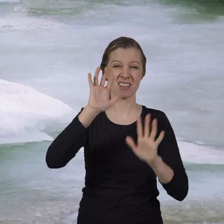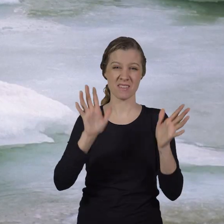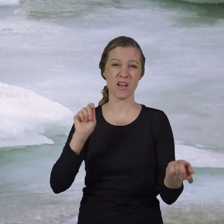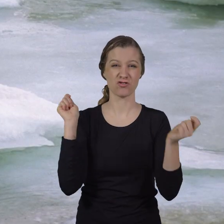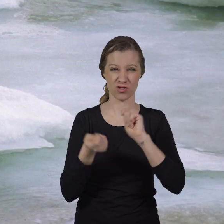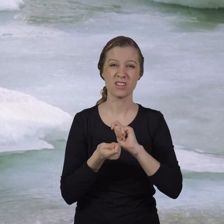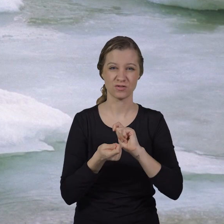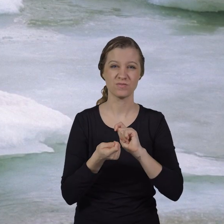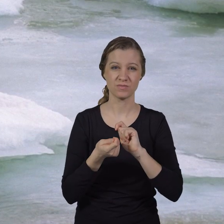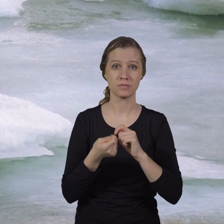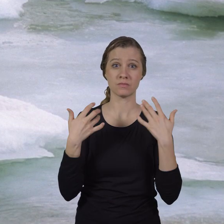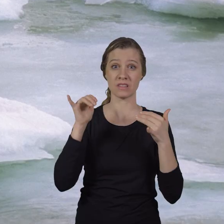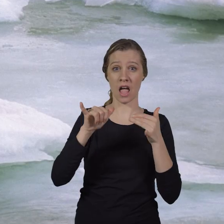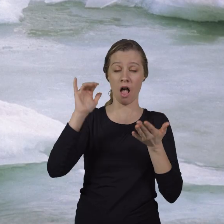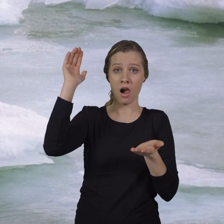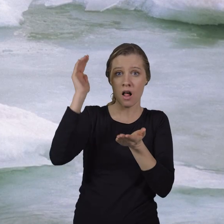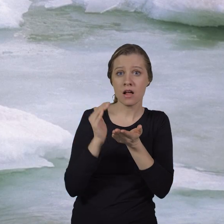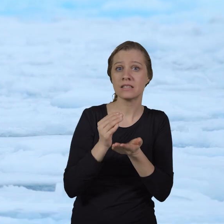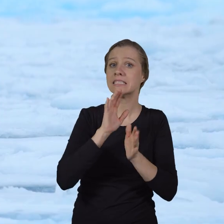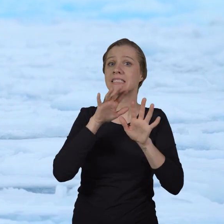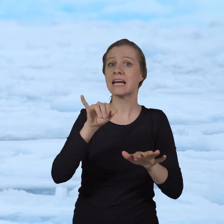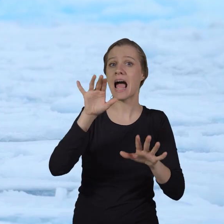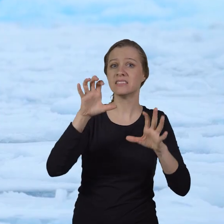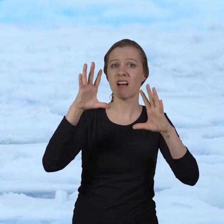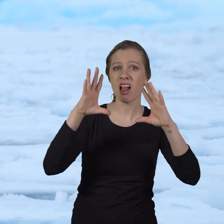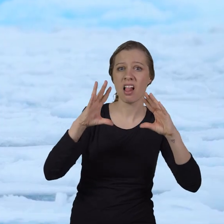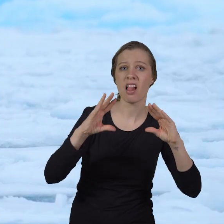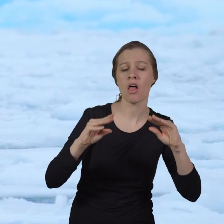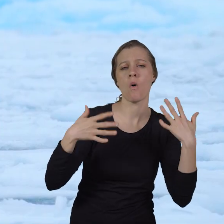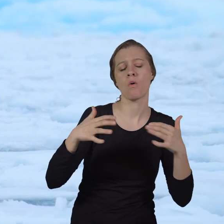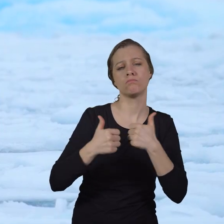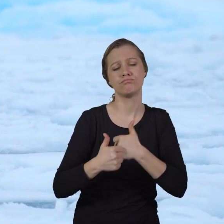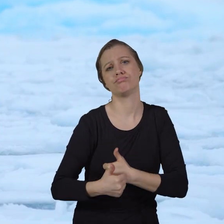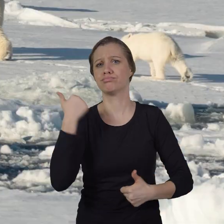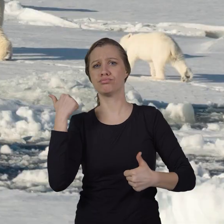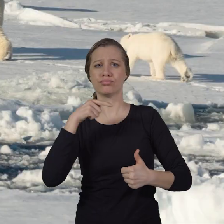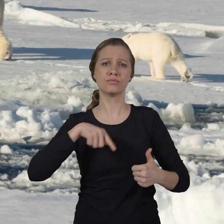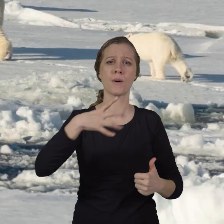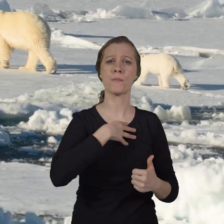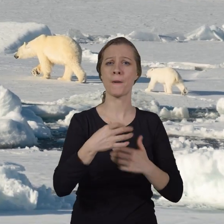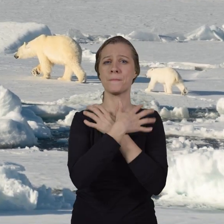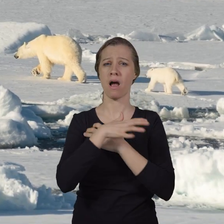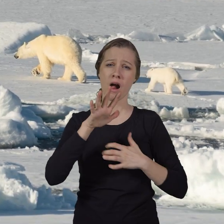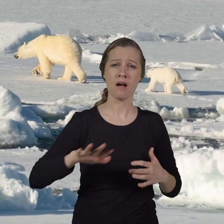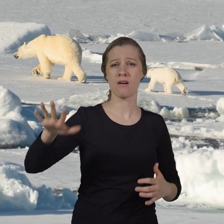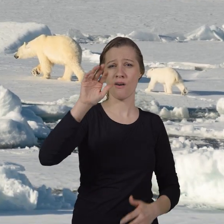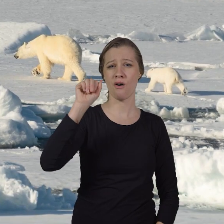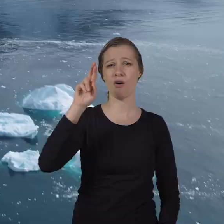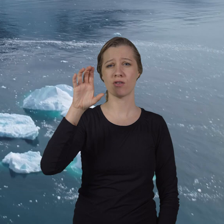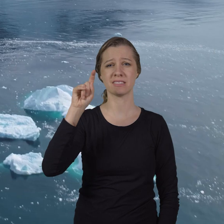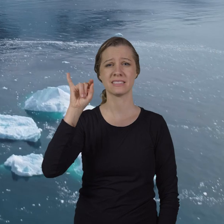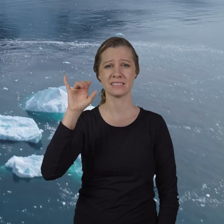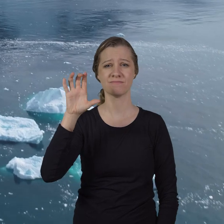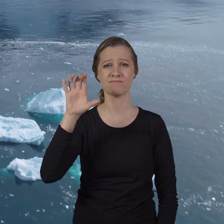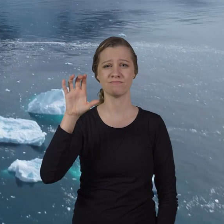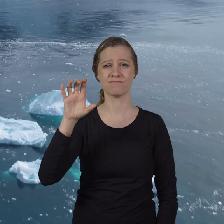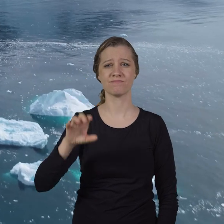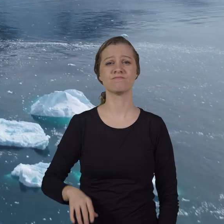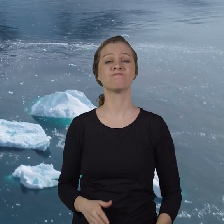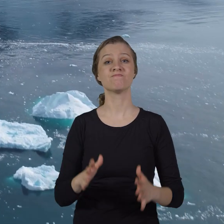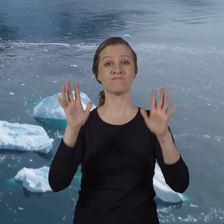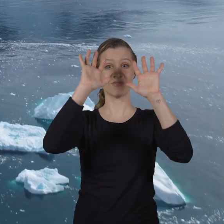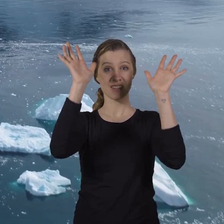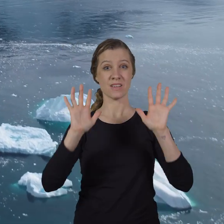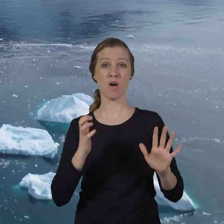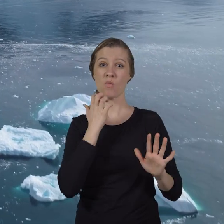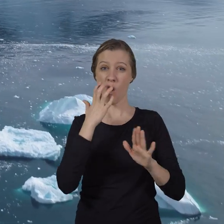In fact, the loss of sea ice is the primary threat to polar bears all over the arctic. As the climate